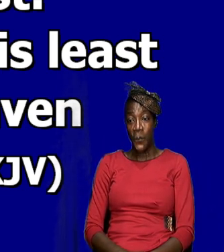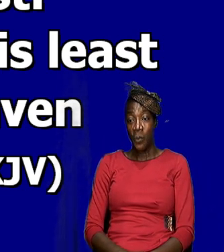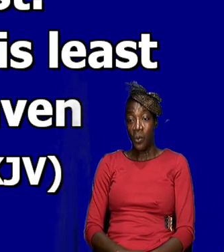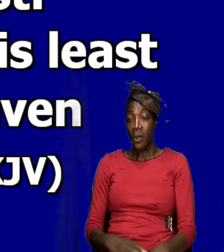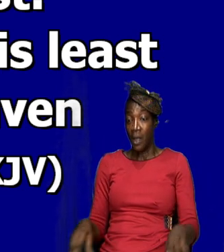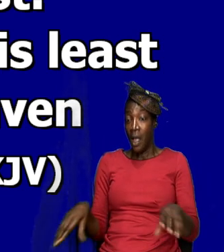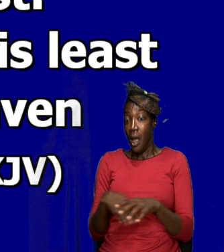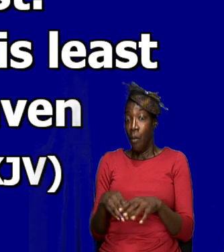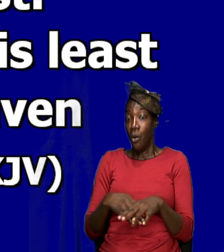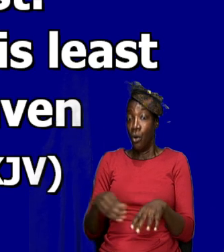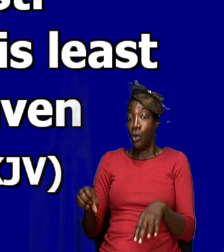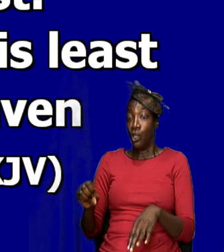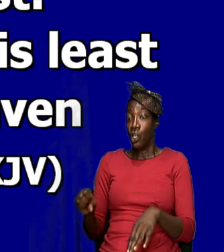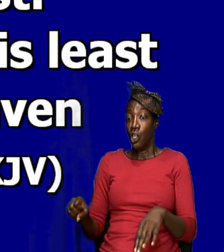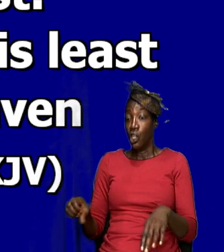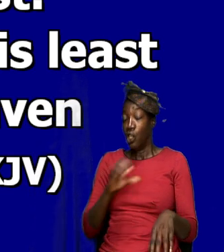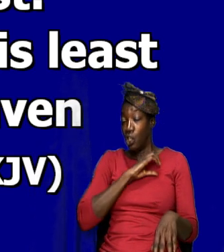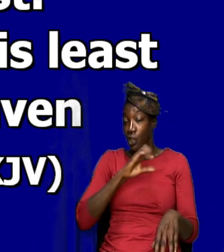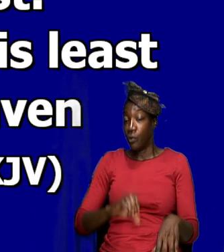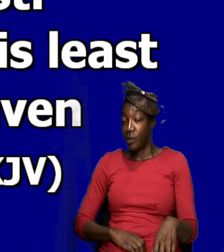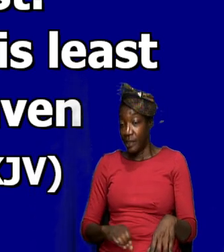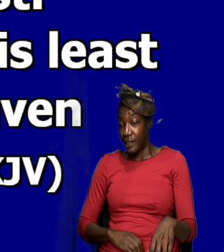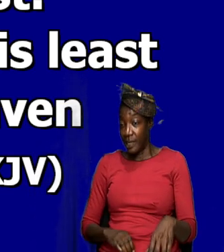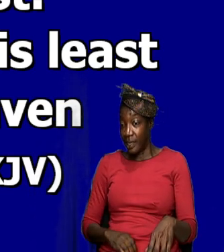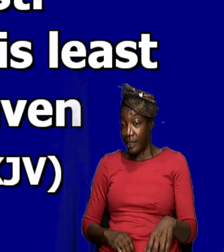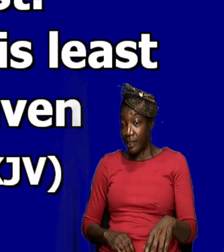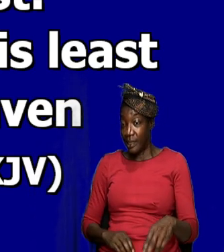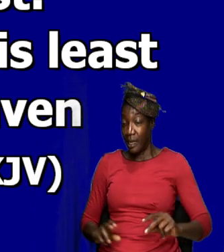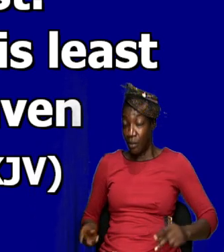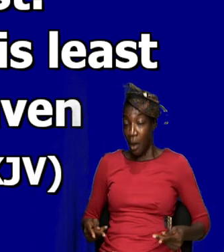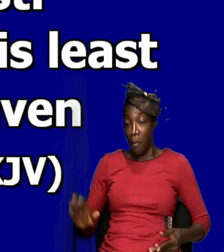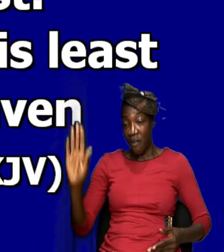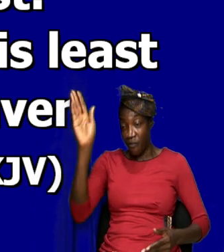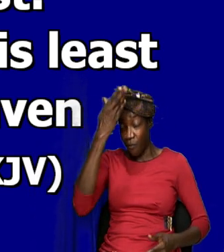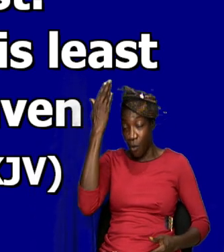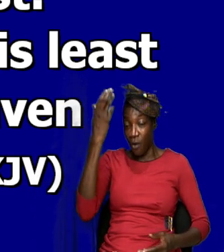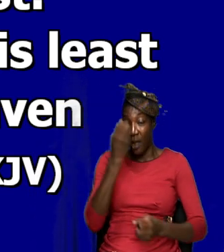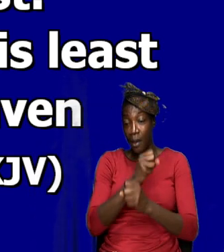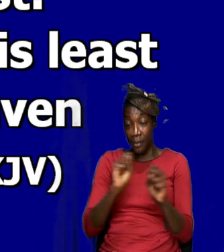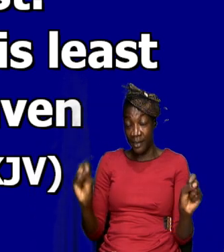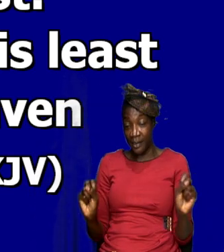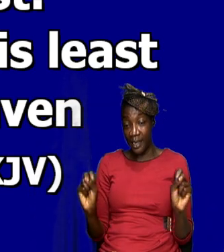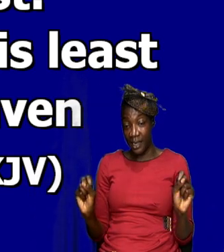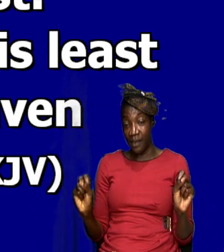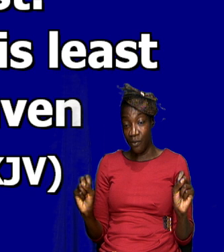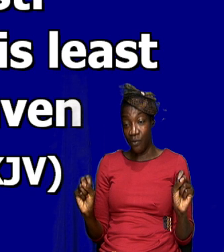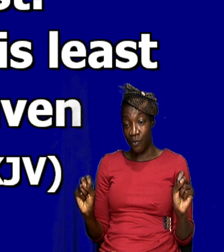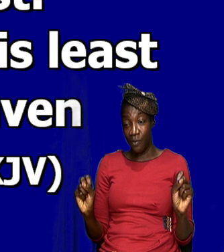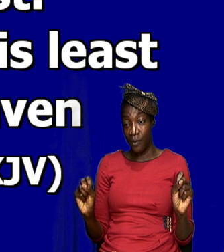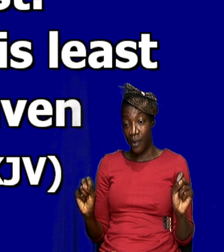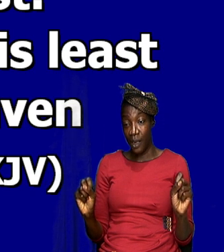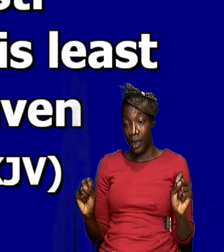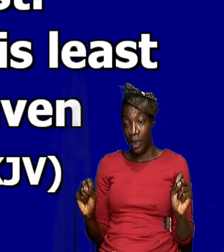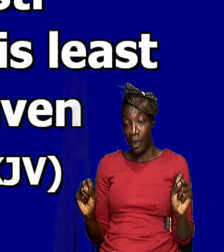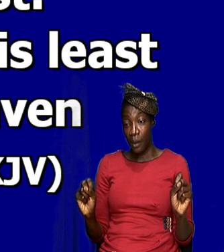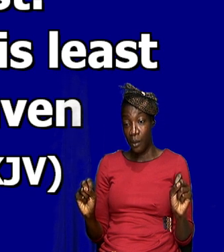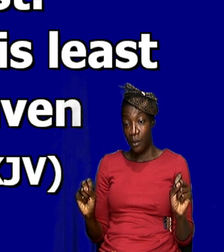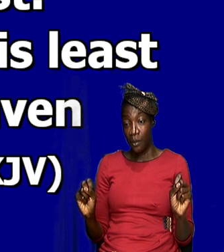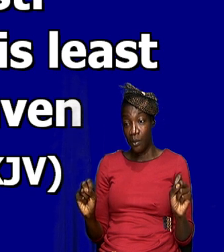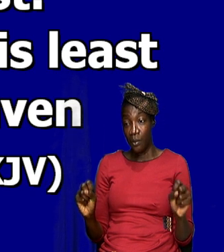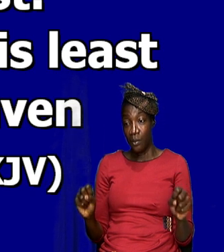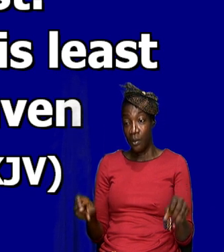because he persecuted the church before he got saved and so we shouldn't really persecute